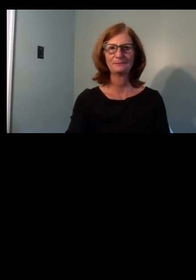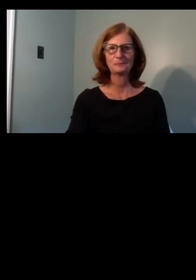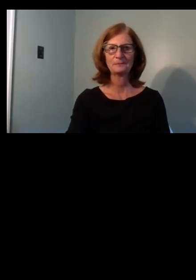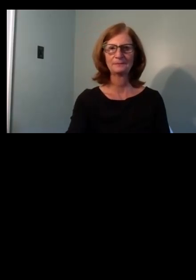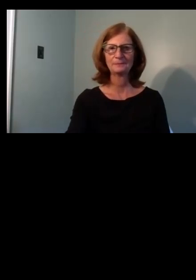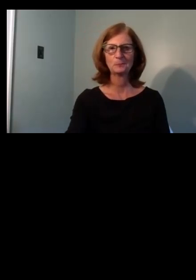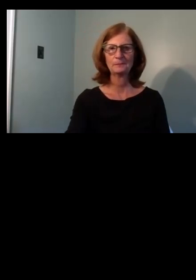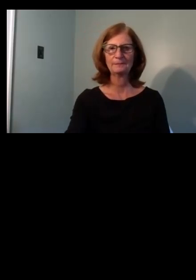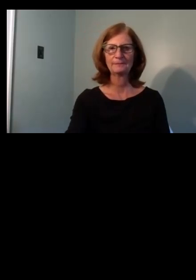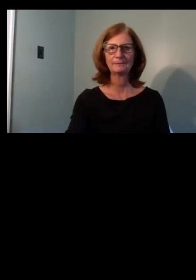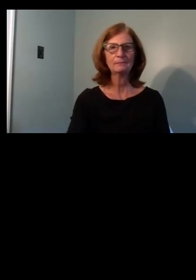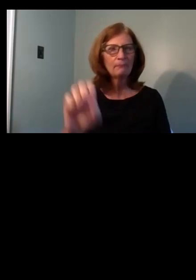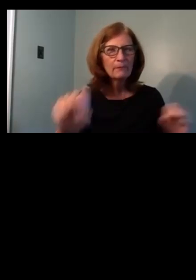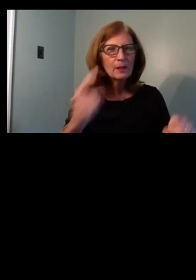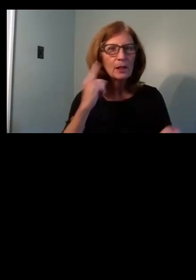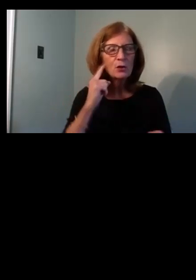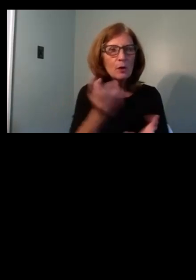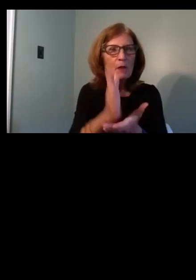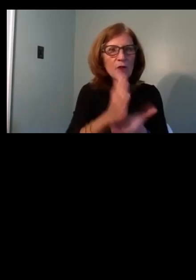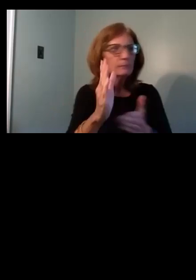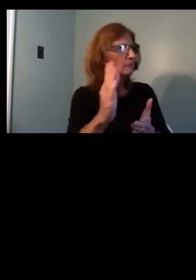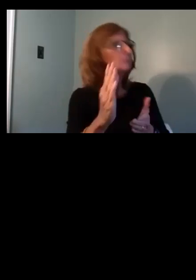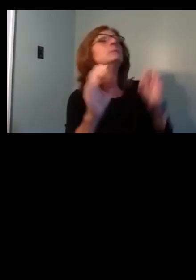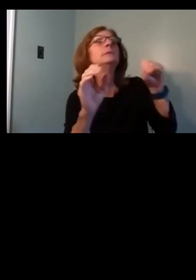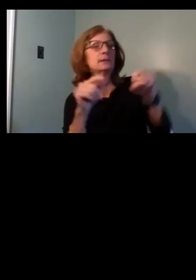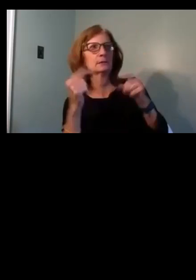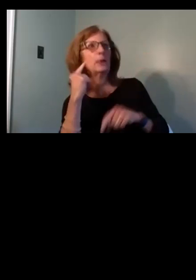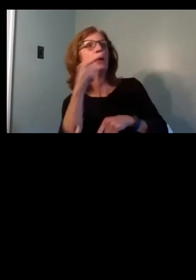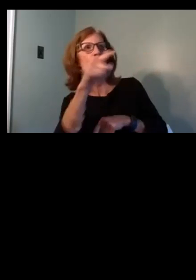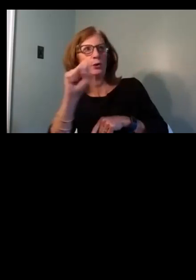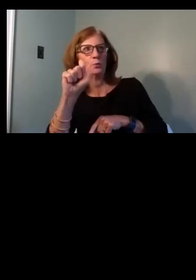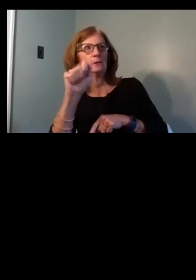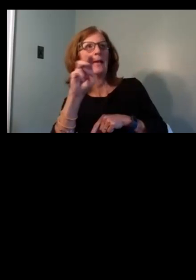can you hear me now i hear you sam okay great